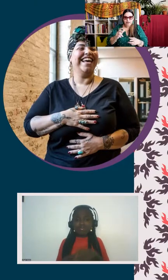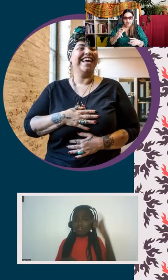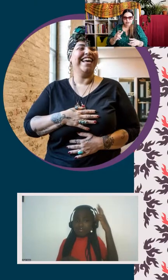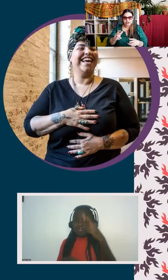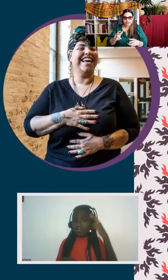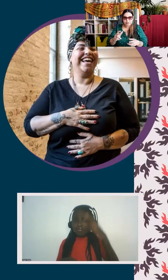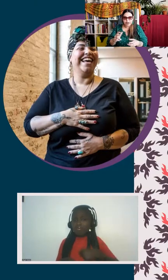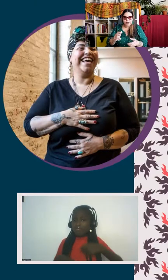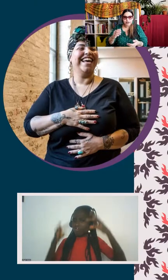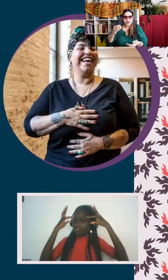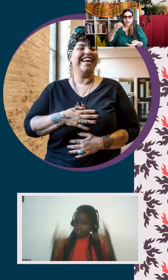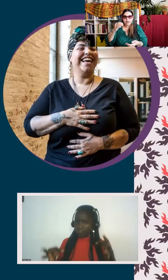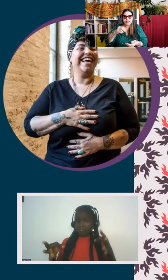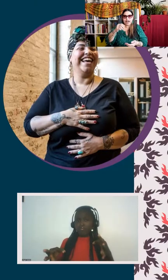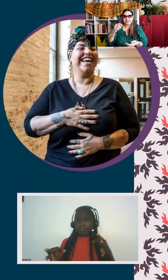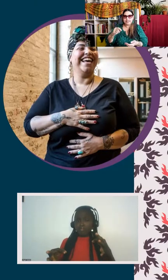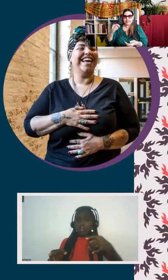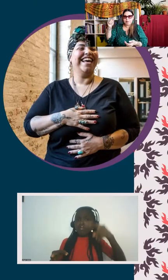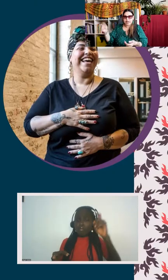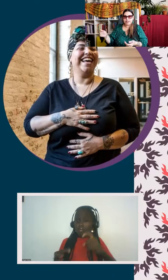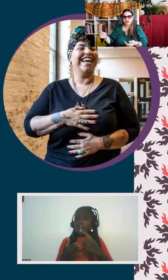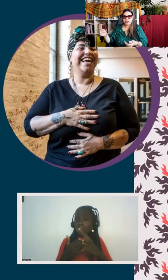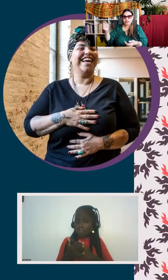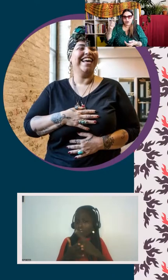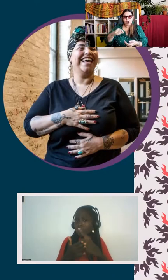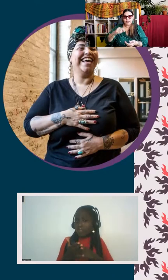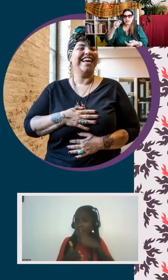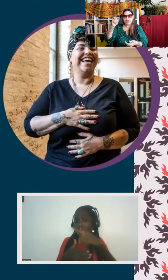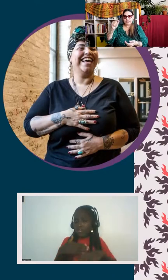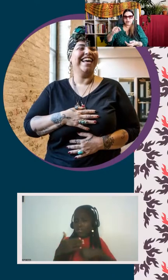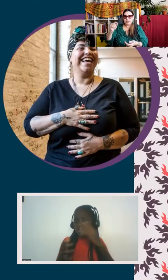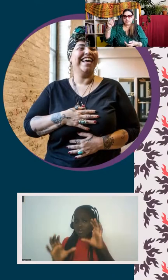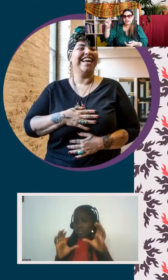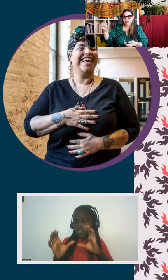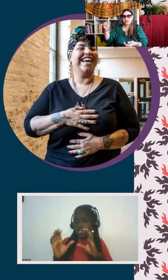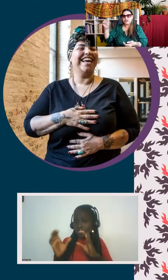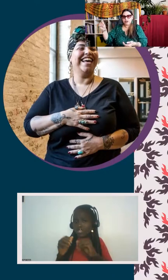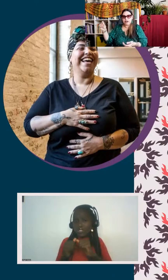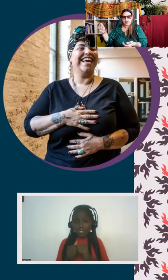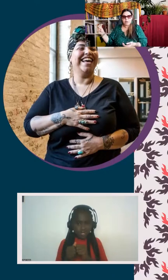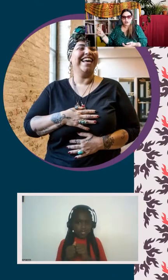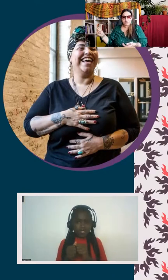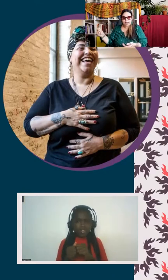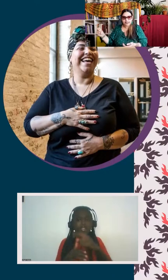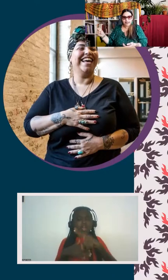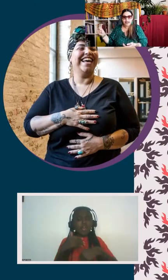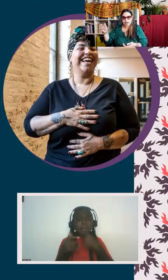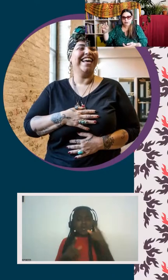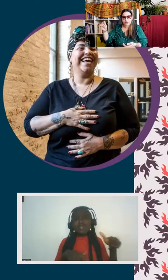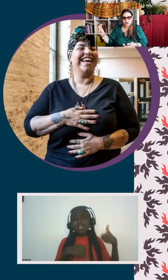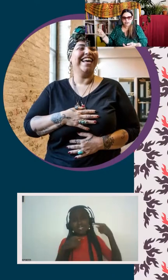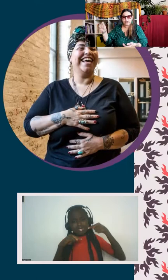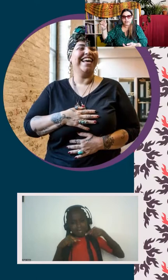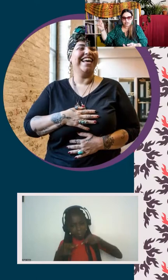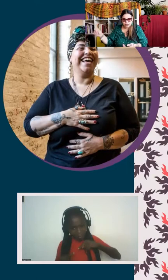to have conversations about the idea that the messenger is often experiencing an extraordinary amount of pain and